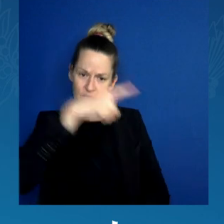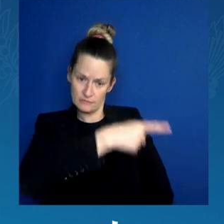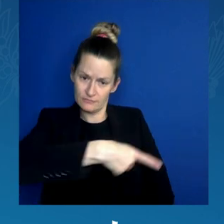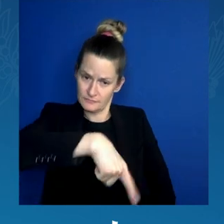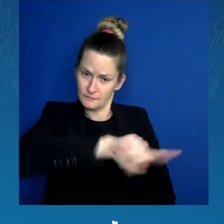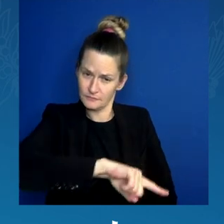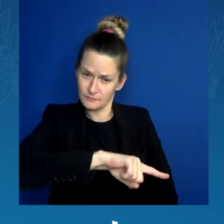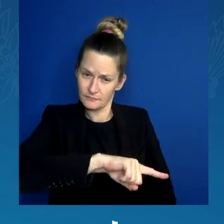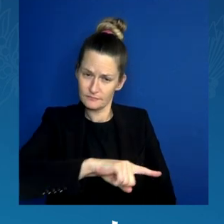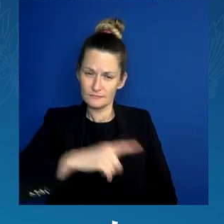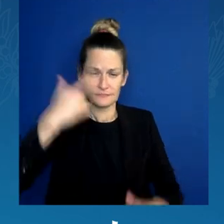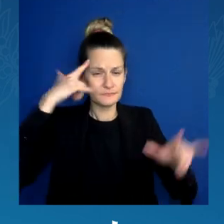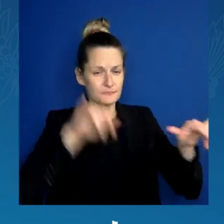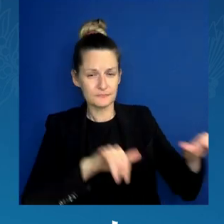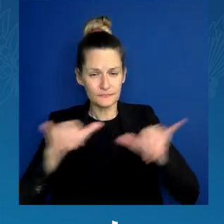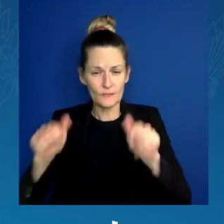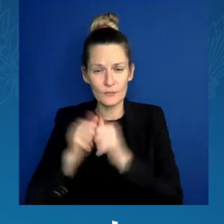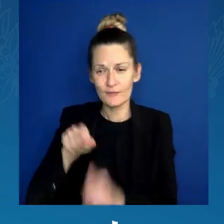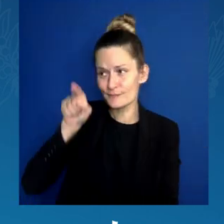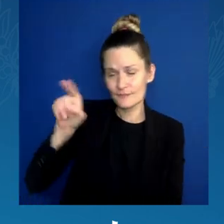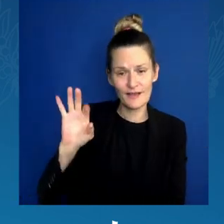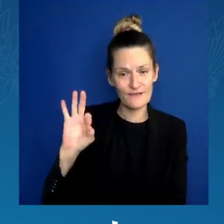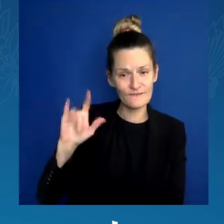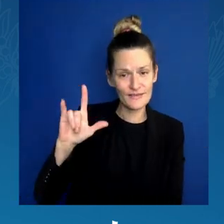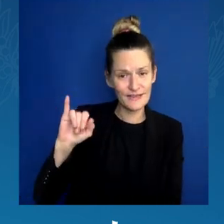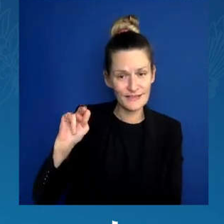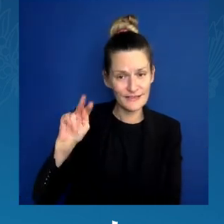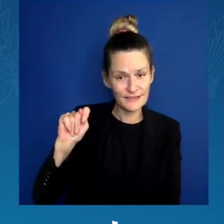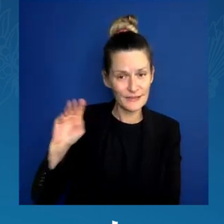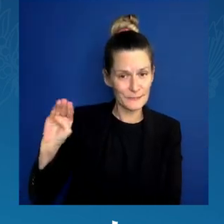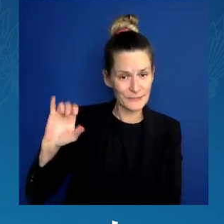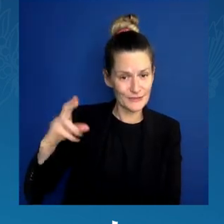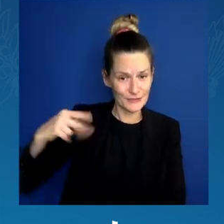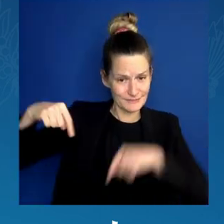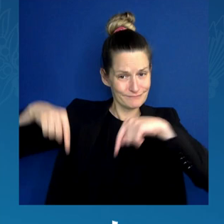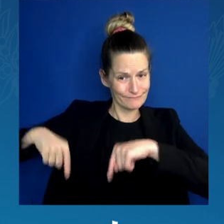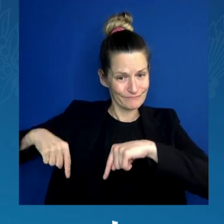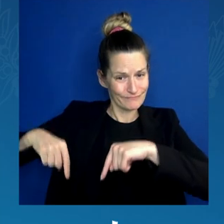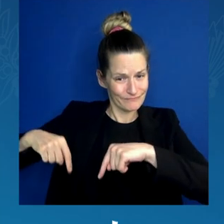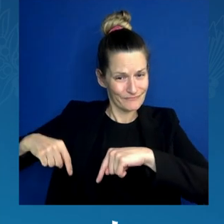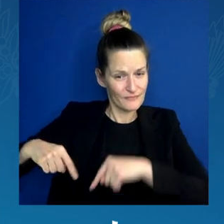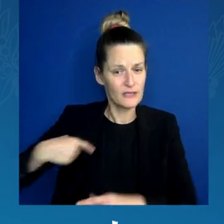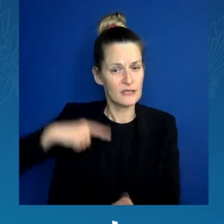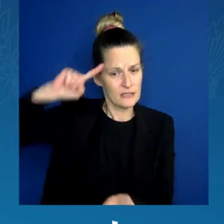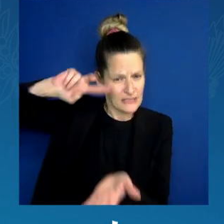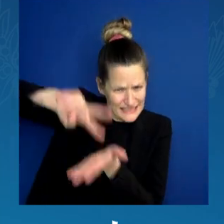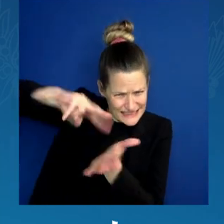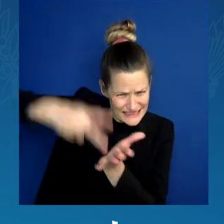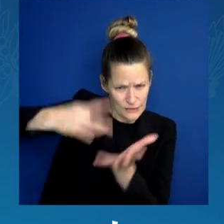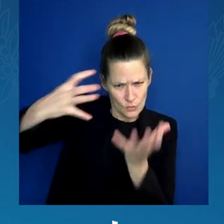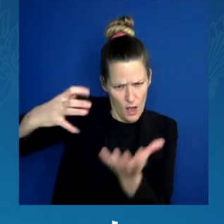As we intend to remove every lead pipe in our nation.